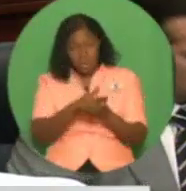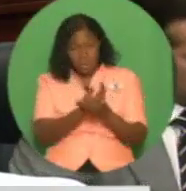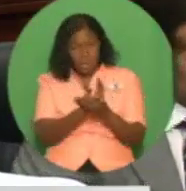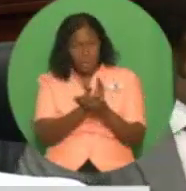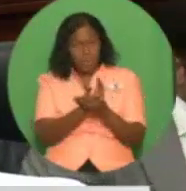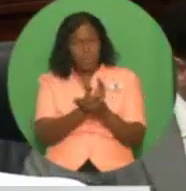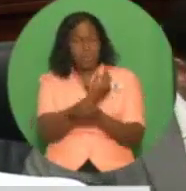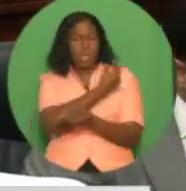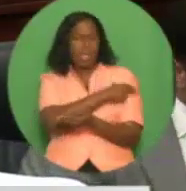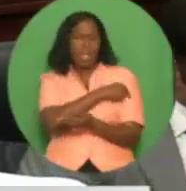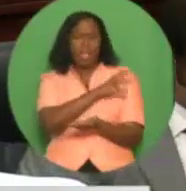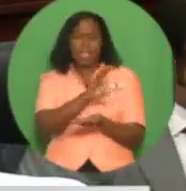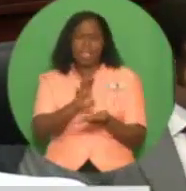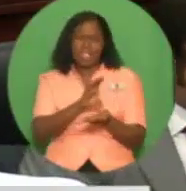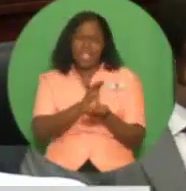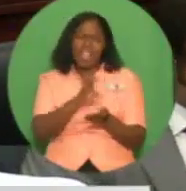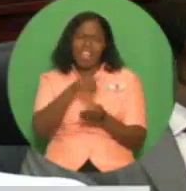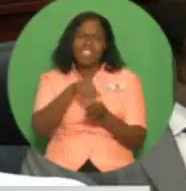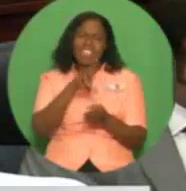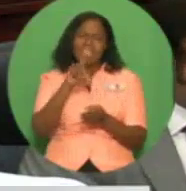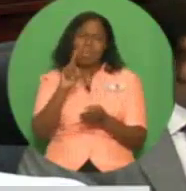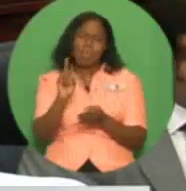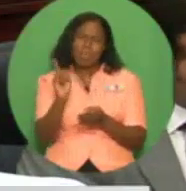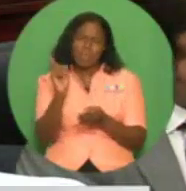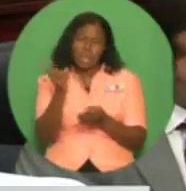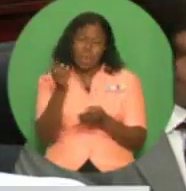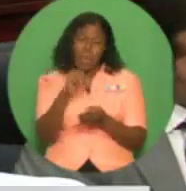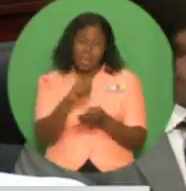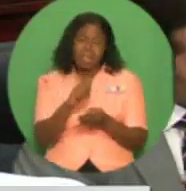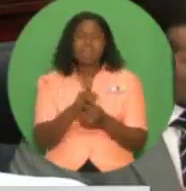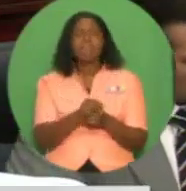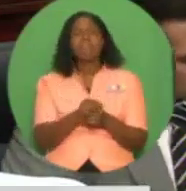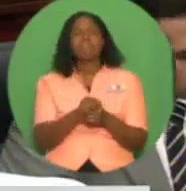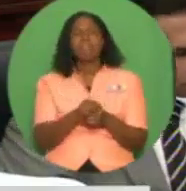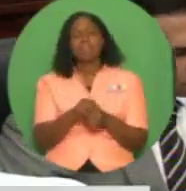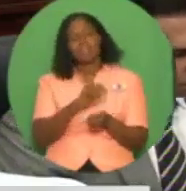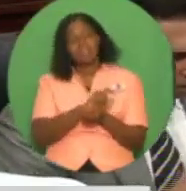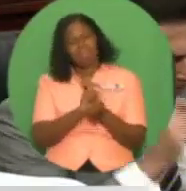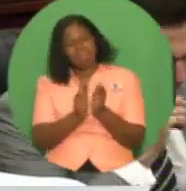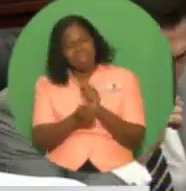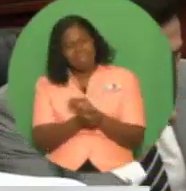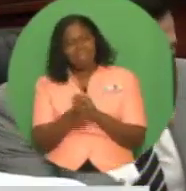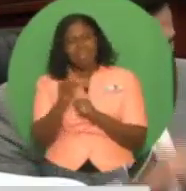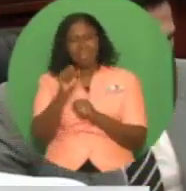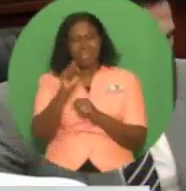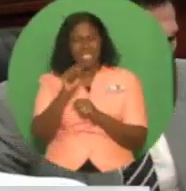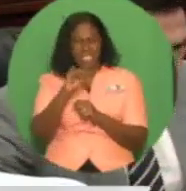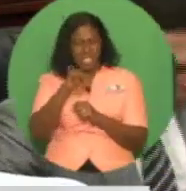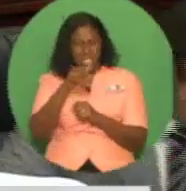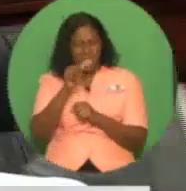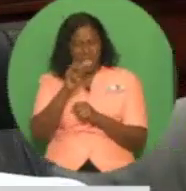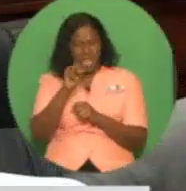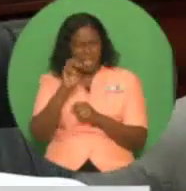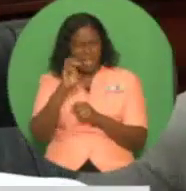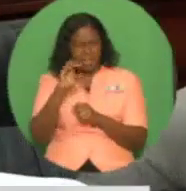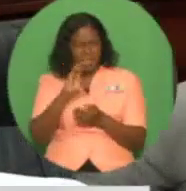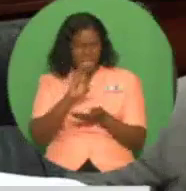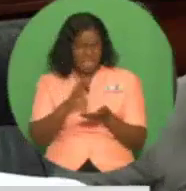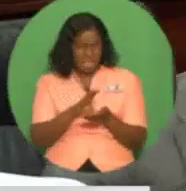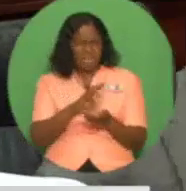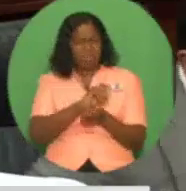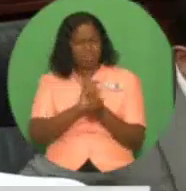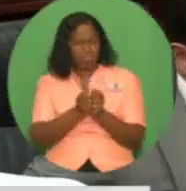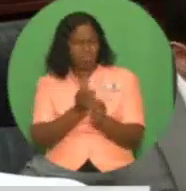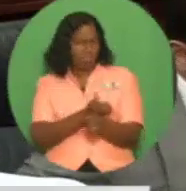and upgrades are taking place on the St. James Medical Complex, the St. Anne's Hospital, the Port of Spain and San